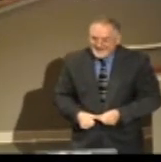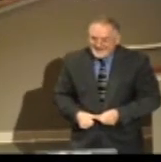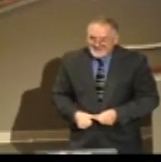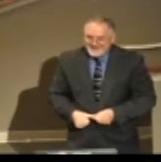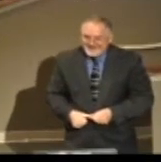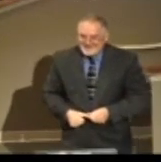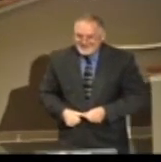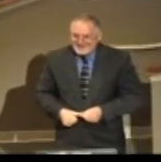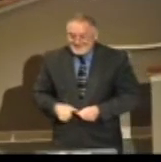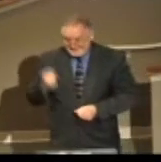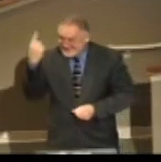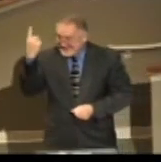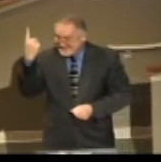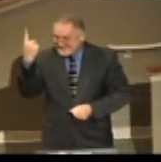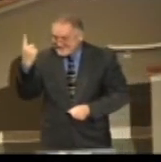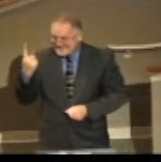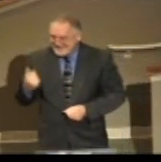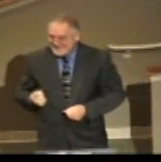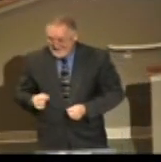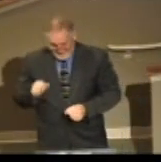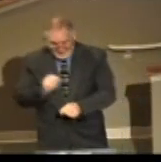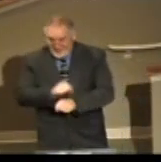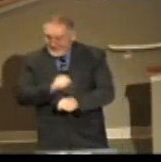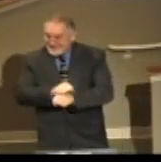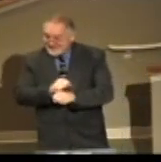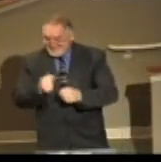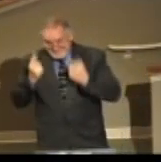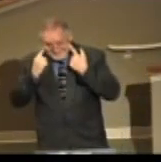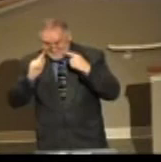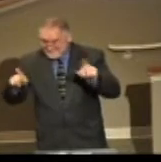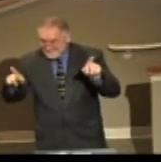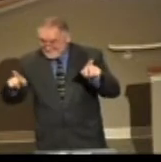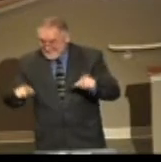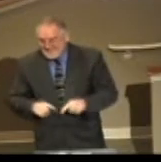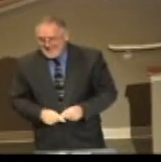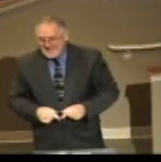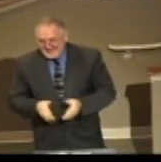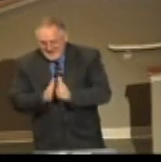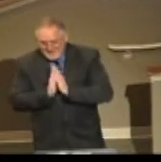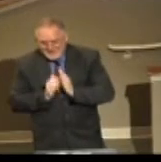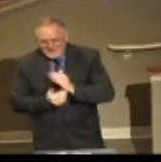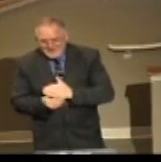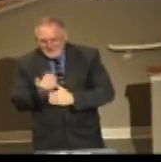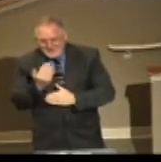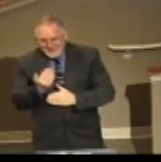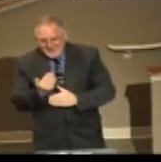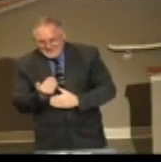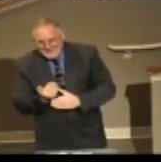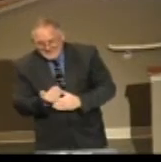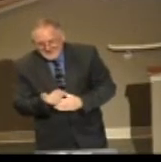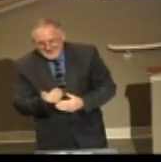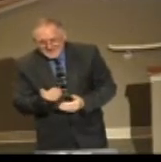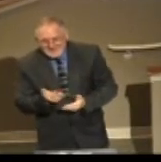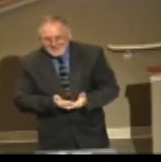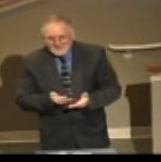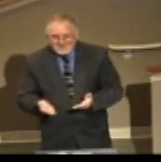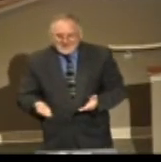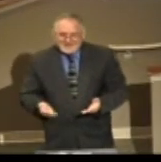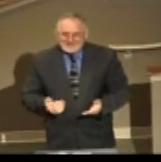You get it? It worked. And I pray this morning that some of the things I'll say will just kind of